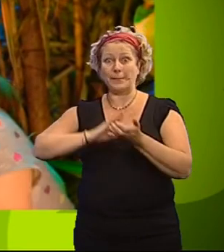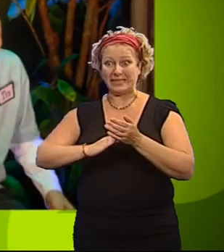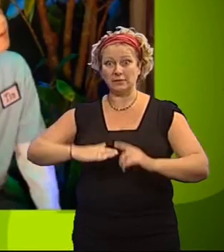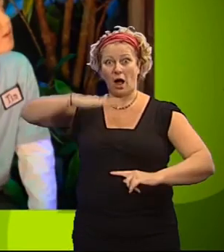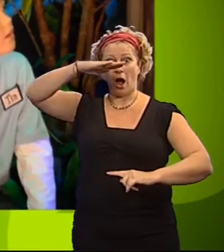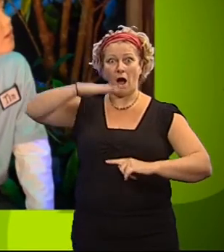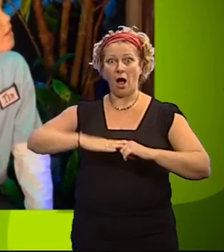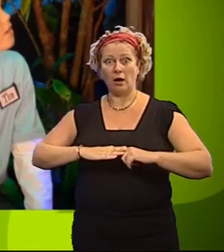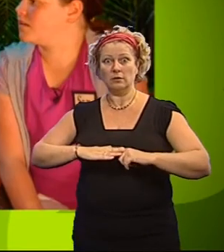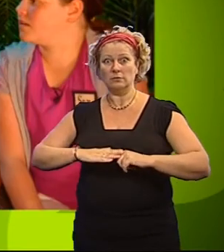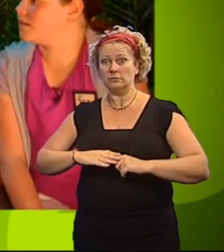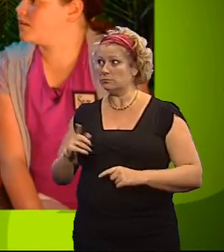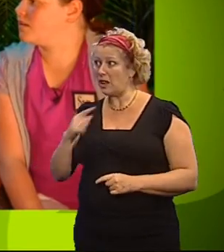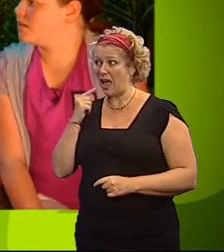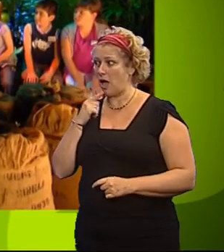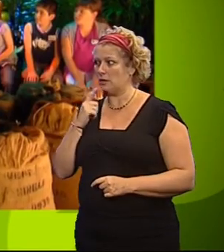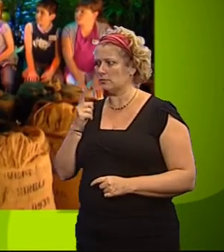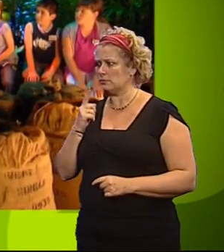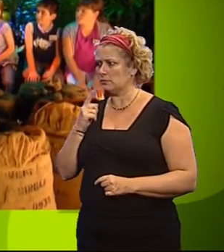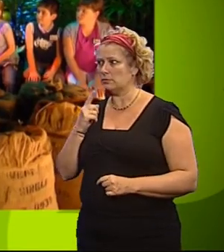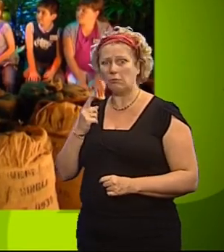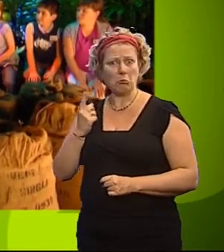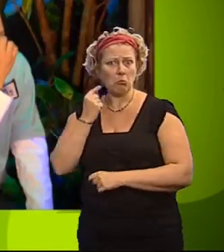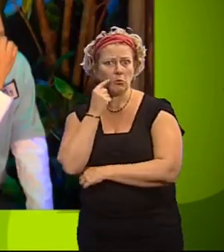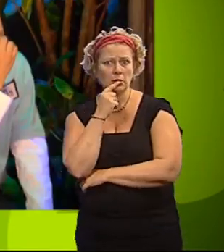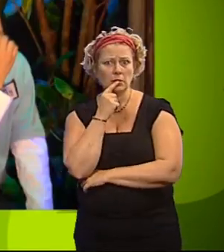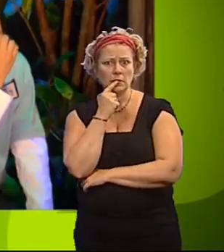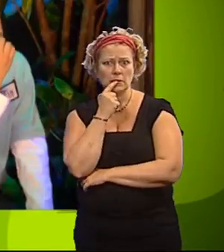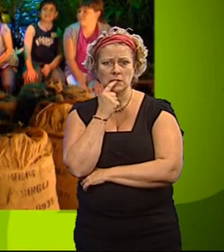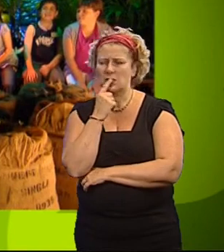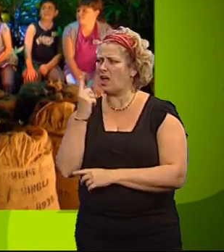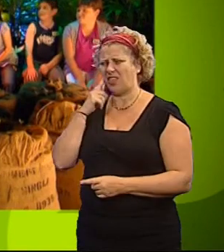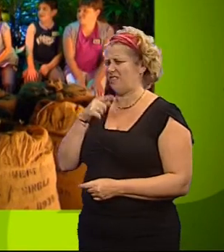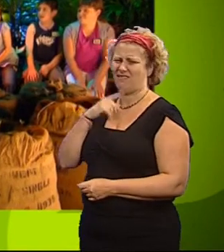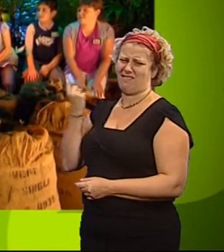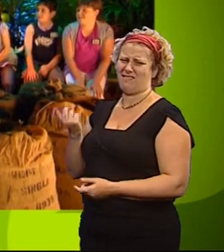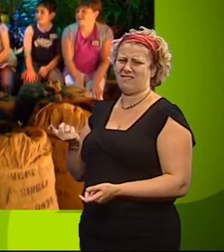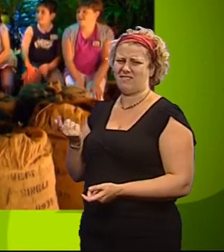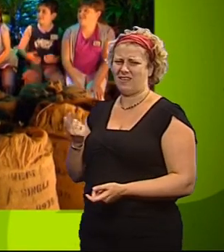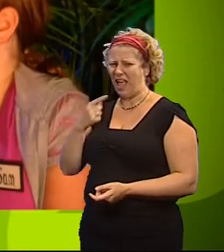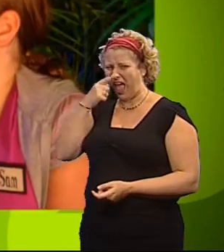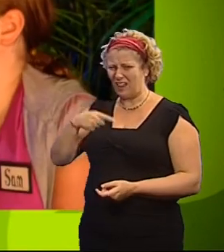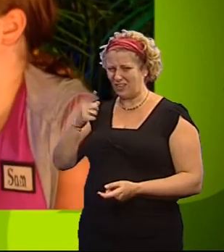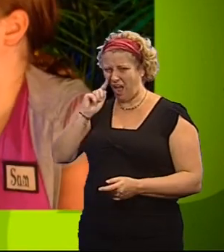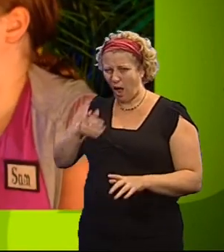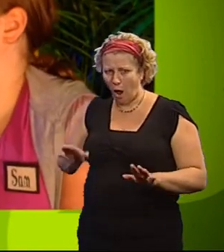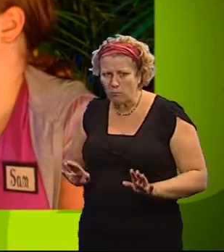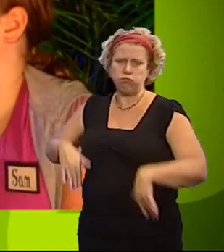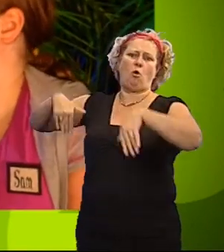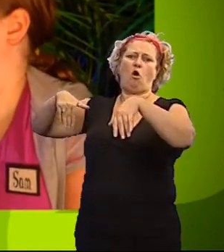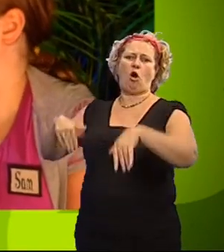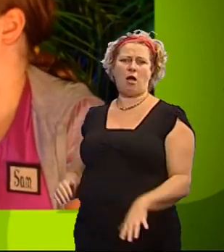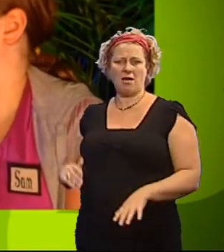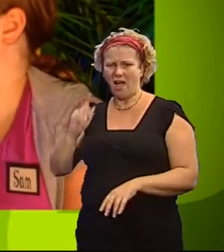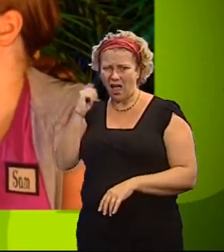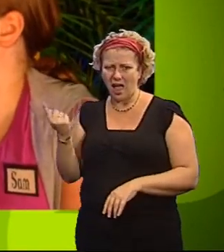convince them it's true. It could be true. No, but I think it's definitely a lie because if an elephant wouldn't have enough spring in